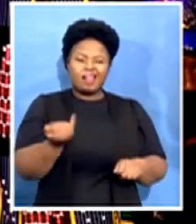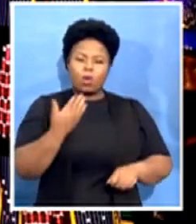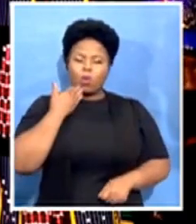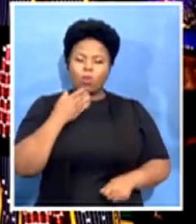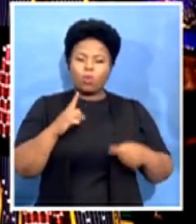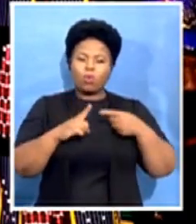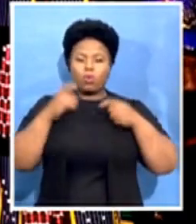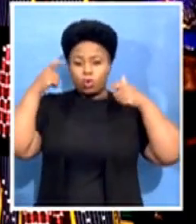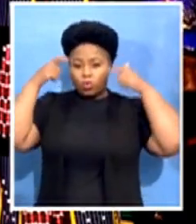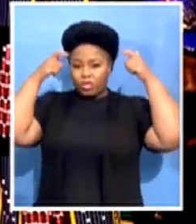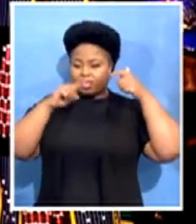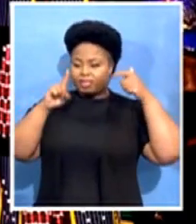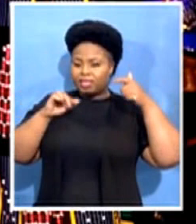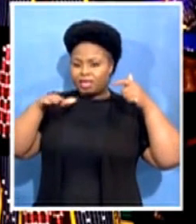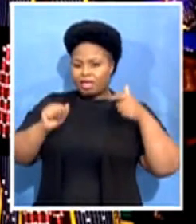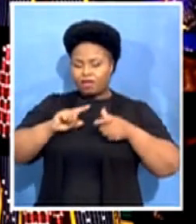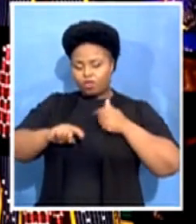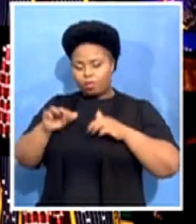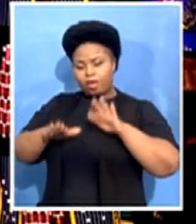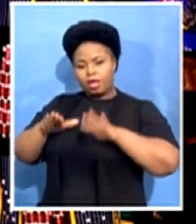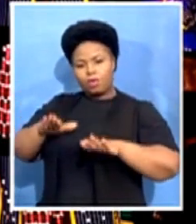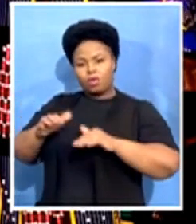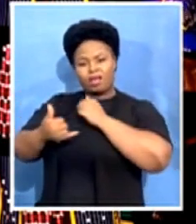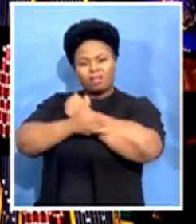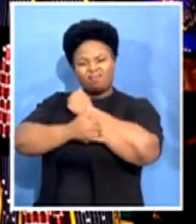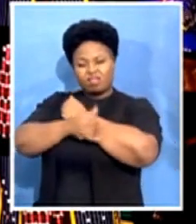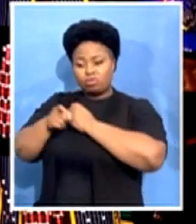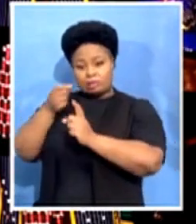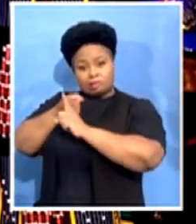who fought against colonialism in the 16th century.